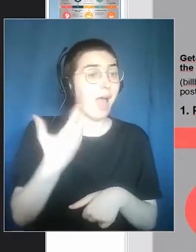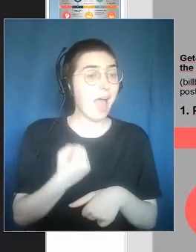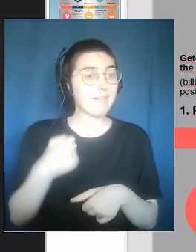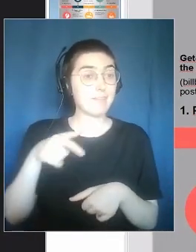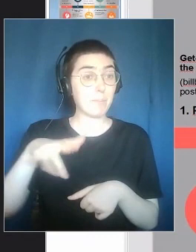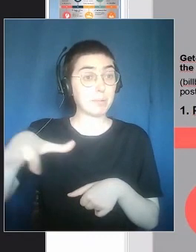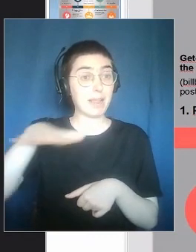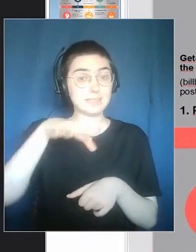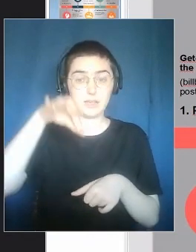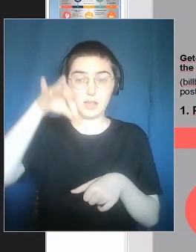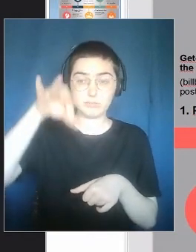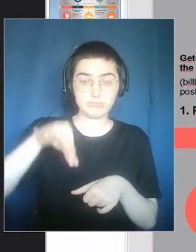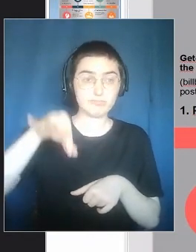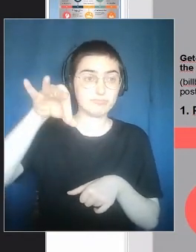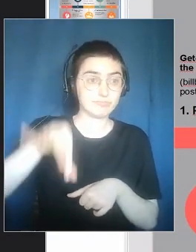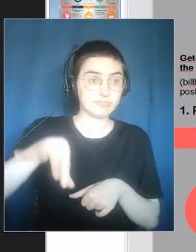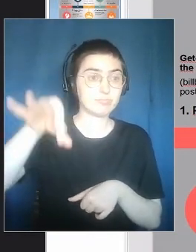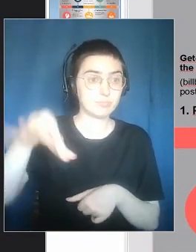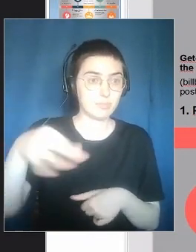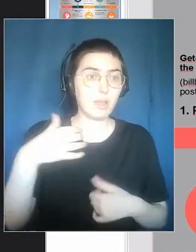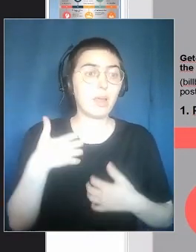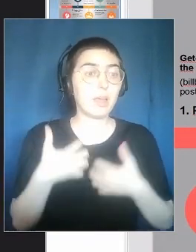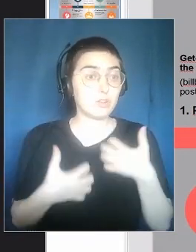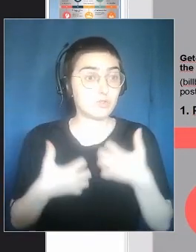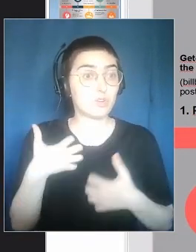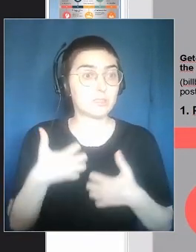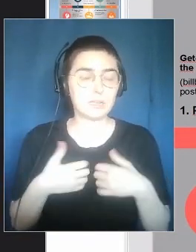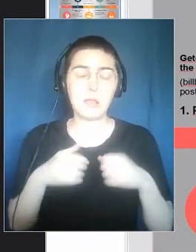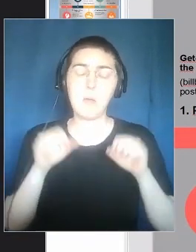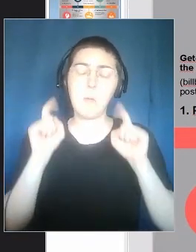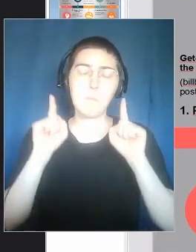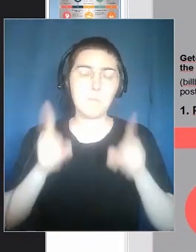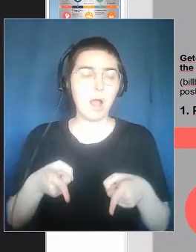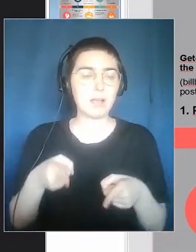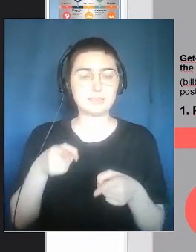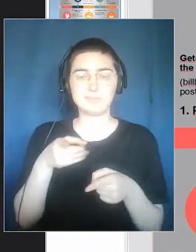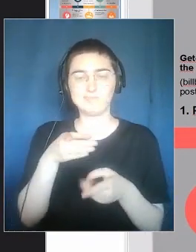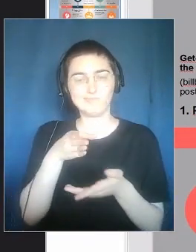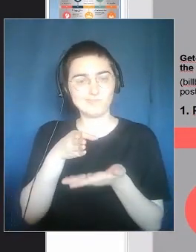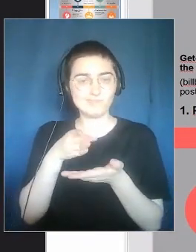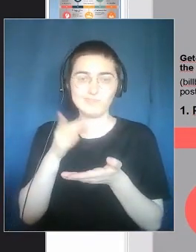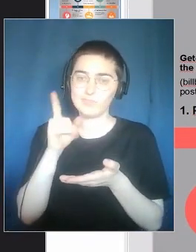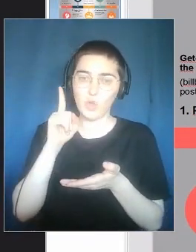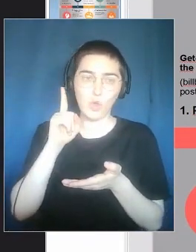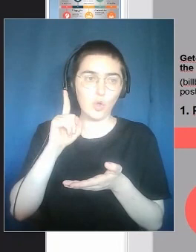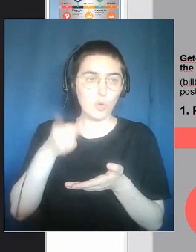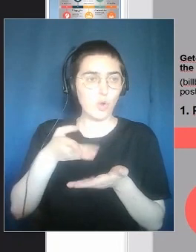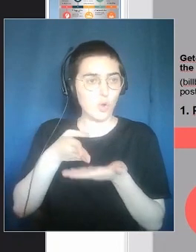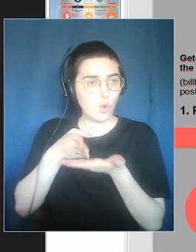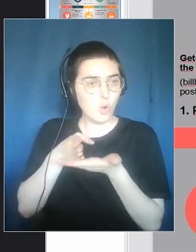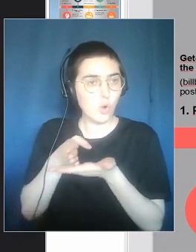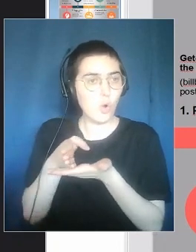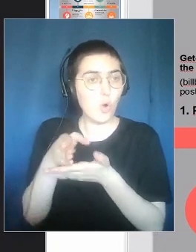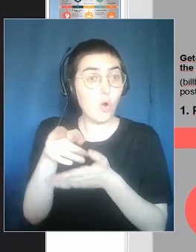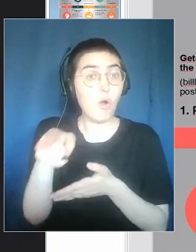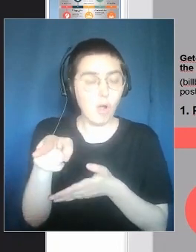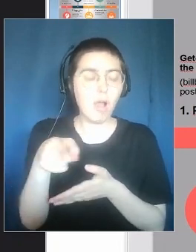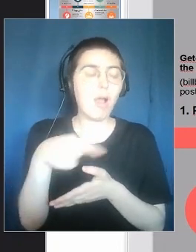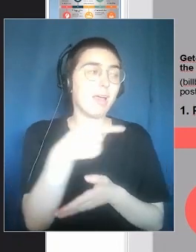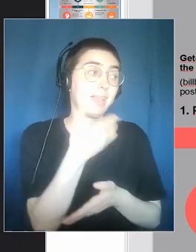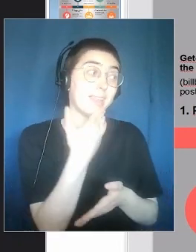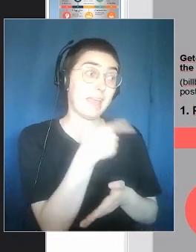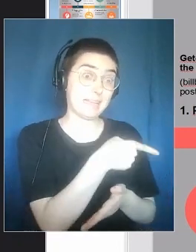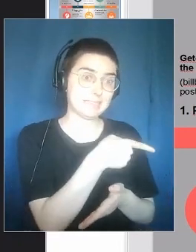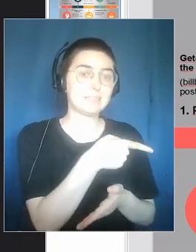points of interest that need to be addressed, that need to be crossed by